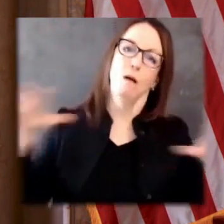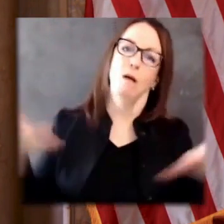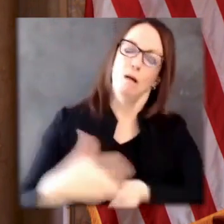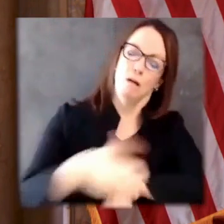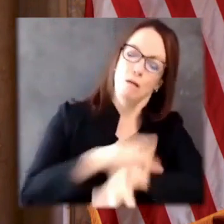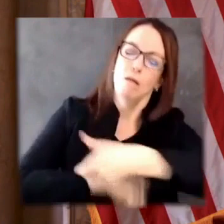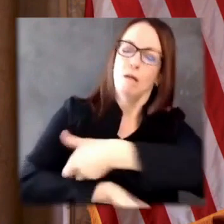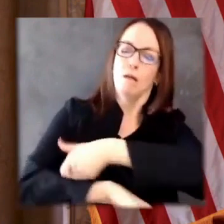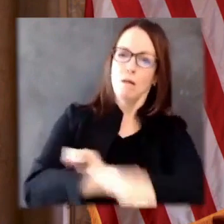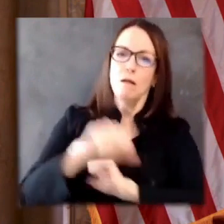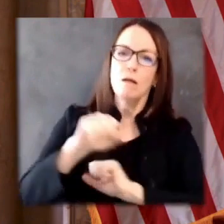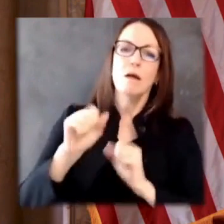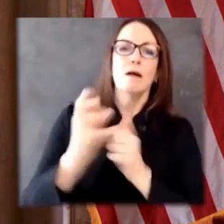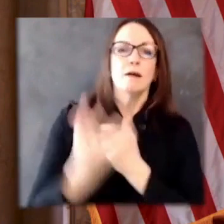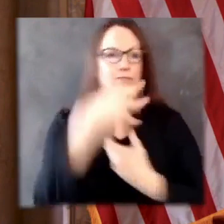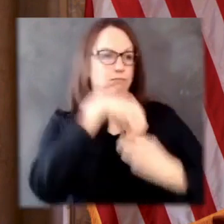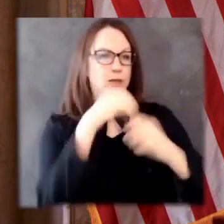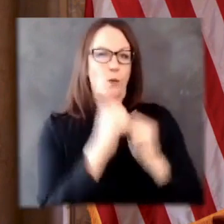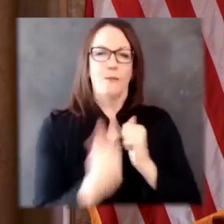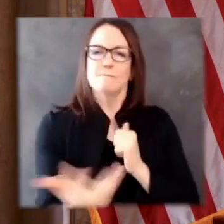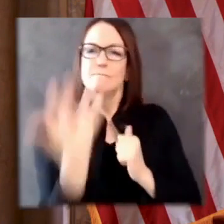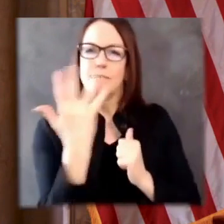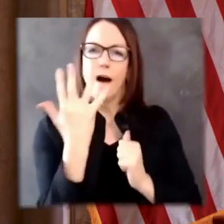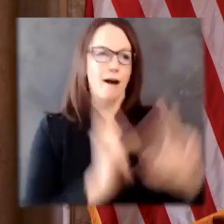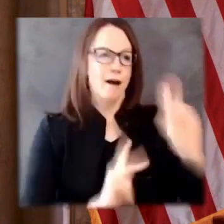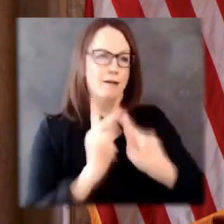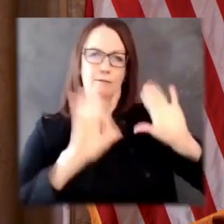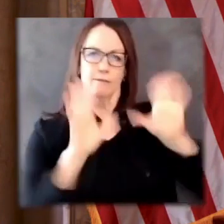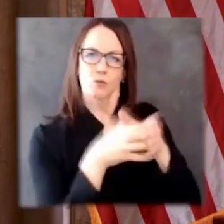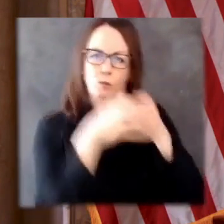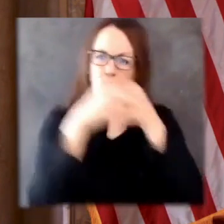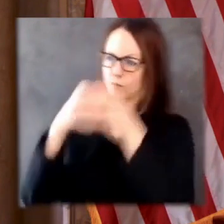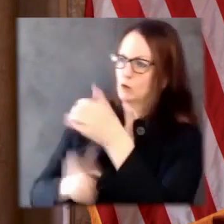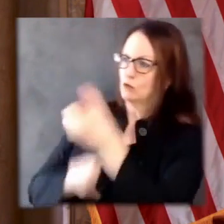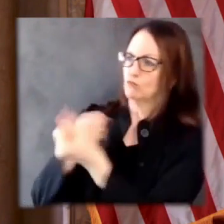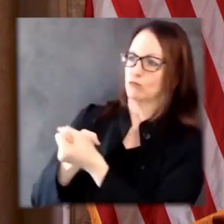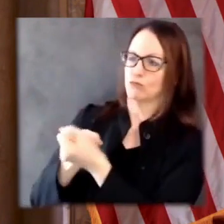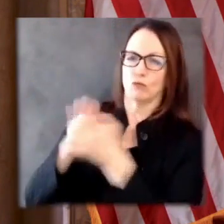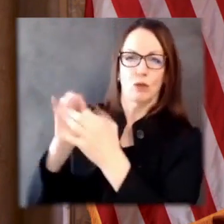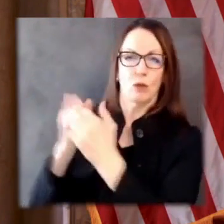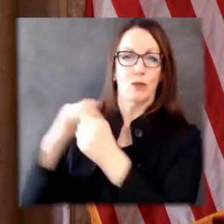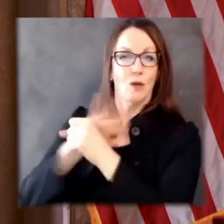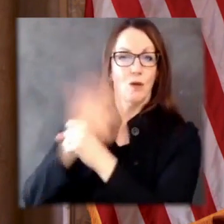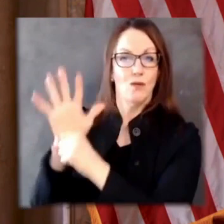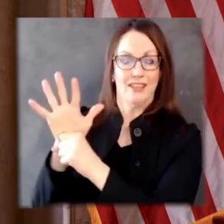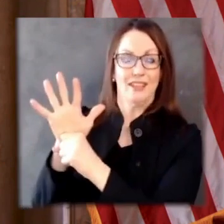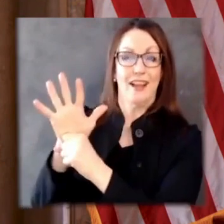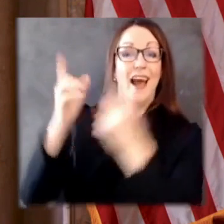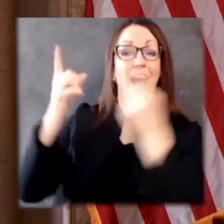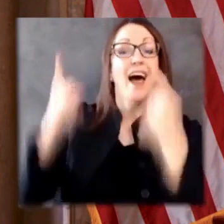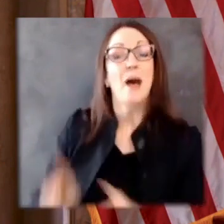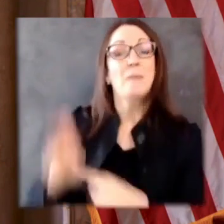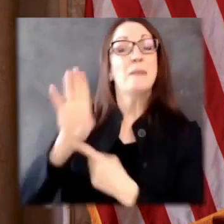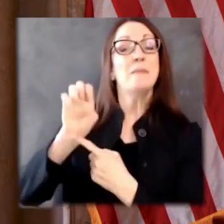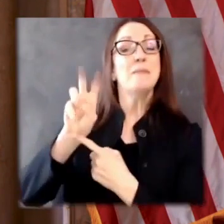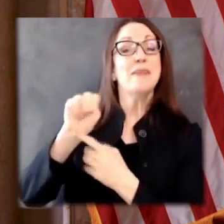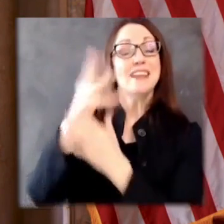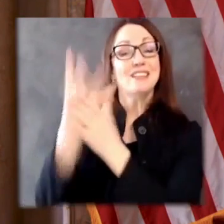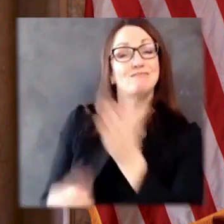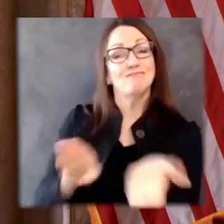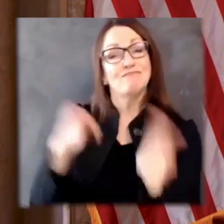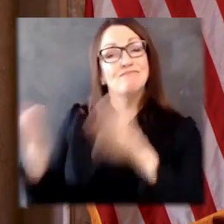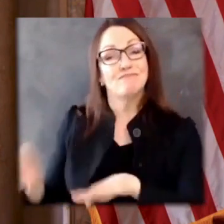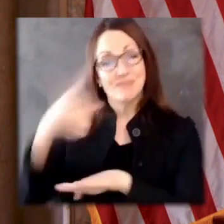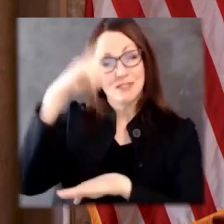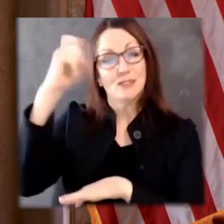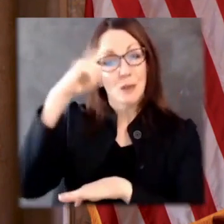until we lost him tragically this past summer. My team and I think of him often, striving always to be